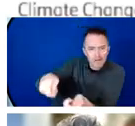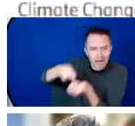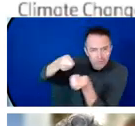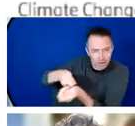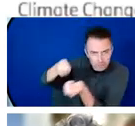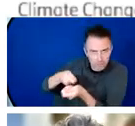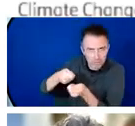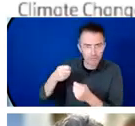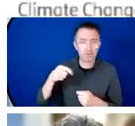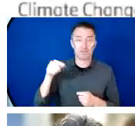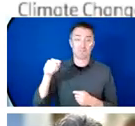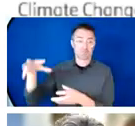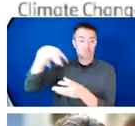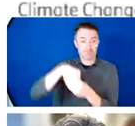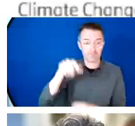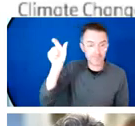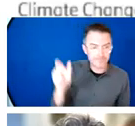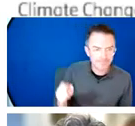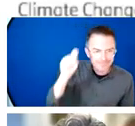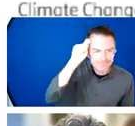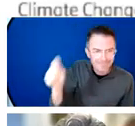Excellency, the floor is yours.